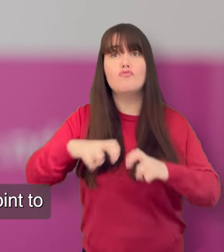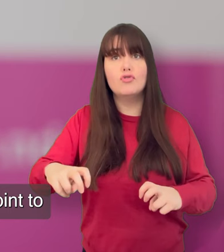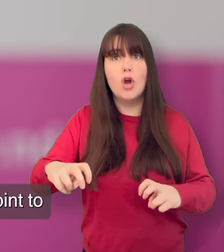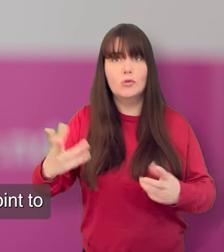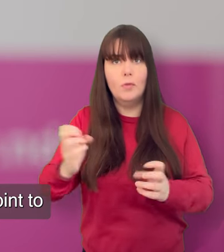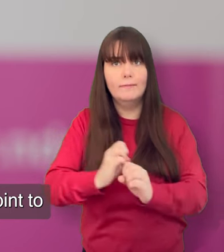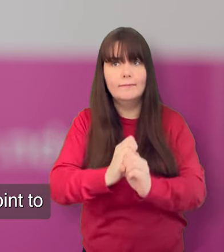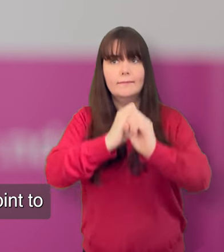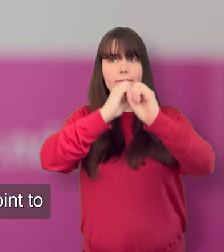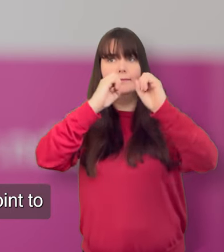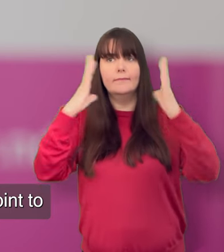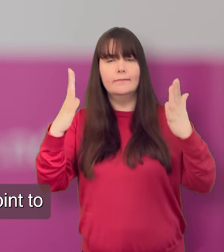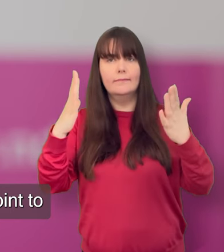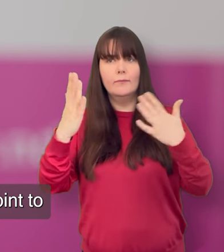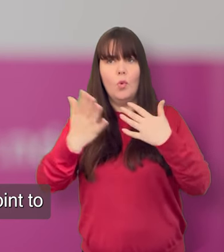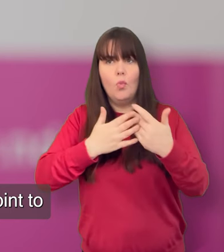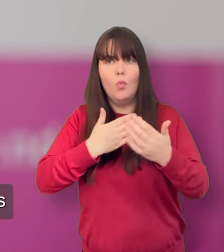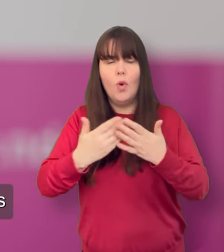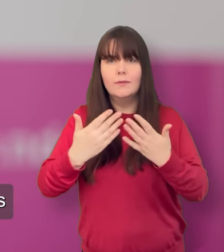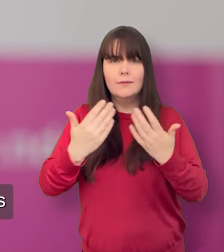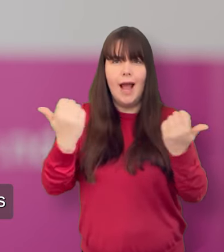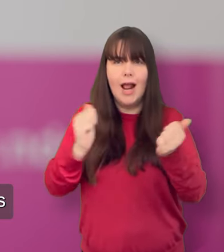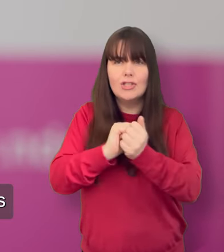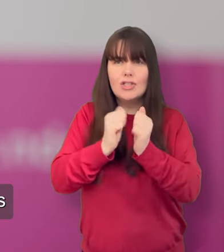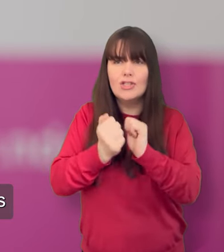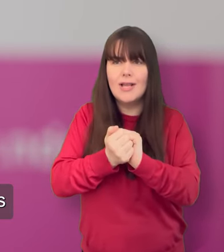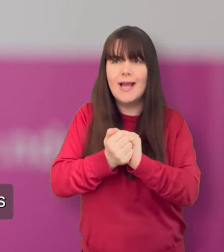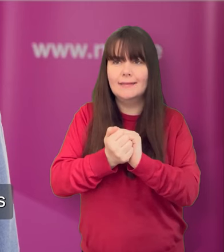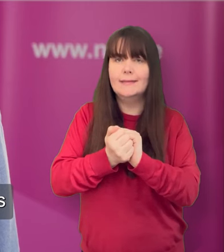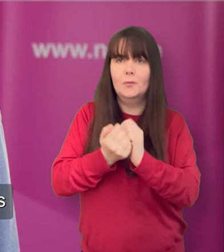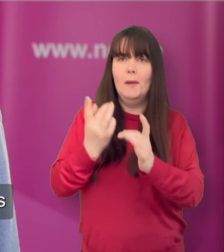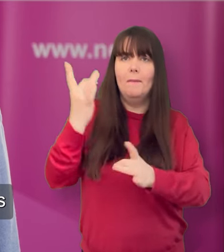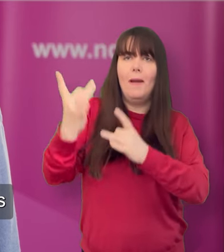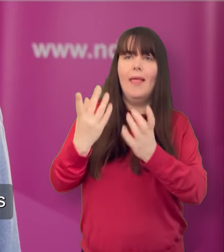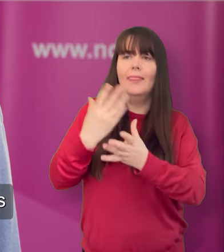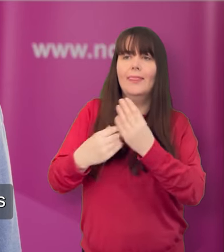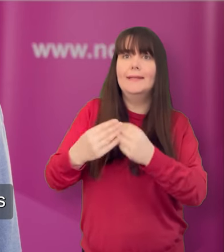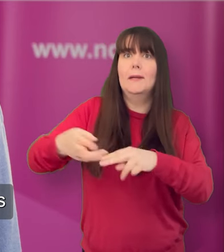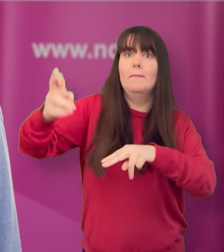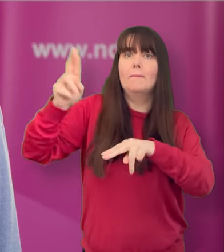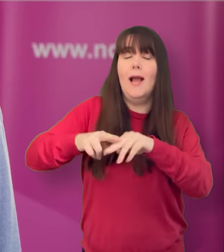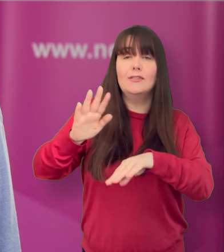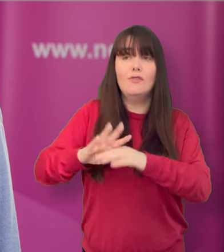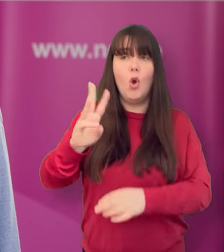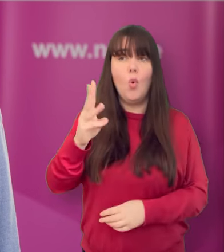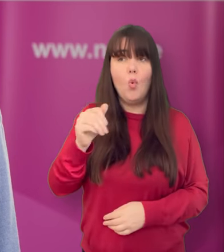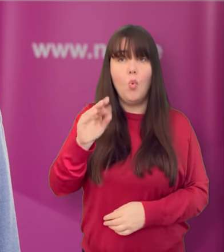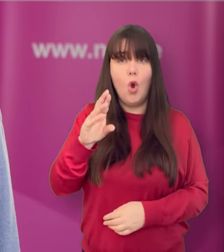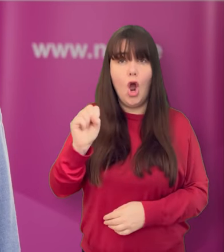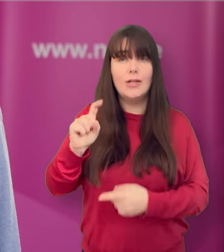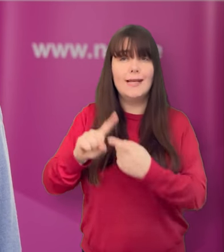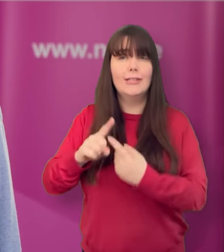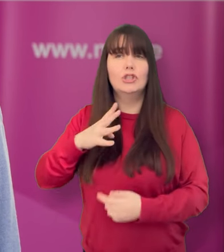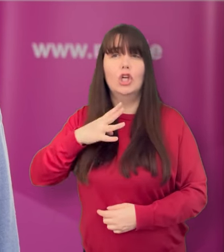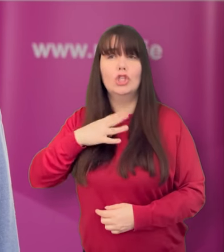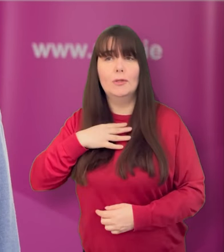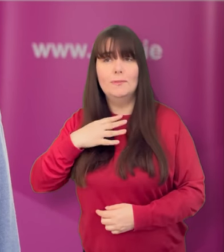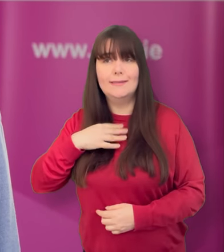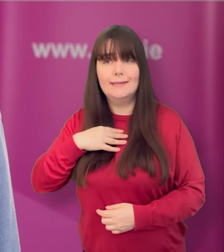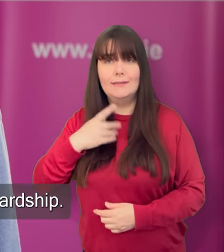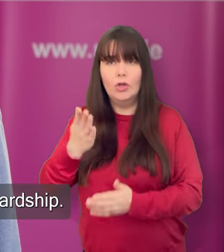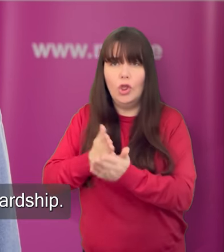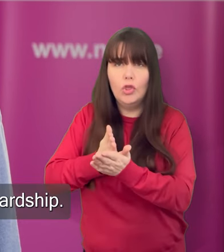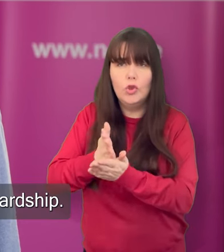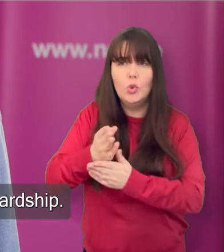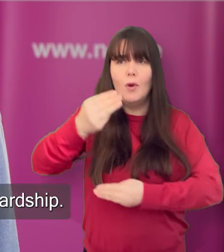research will point to any changes that would make things better for wards and committees